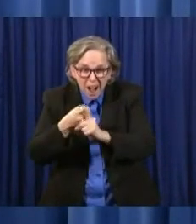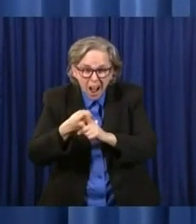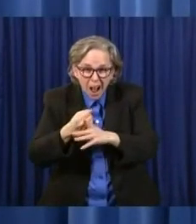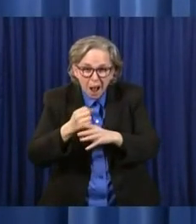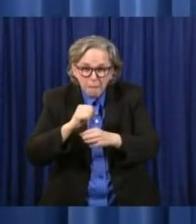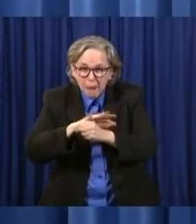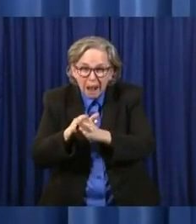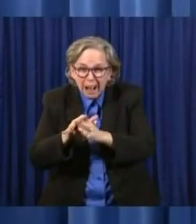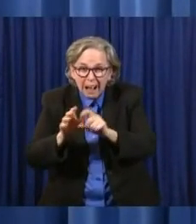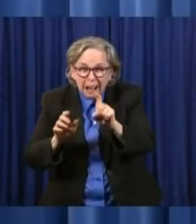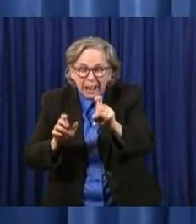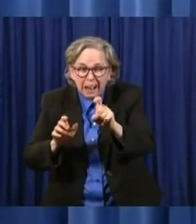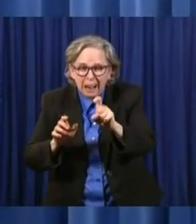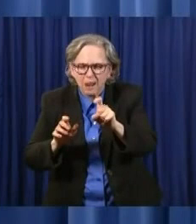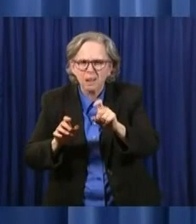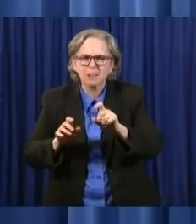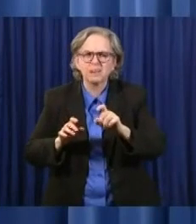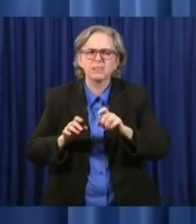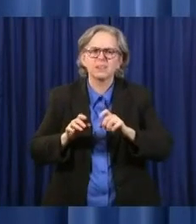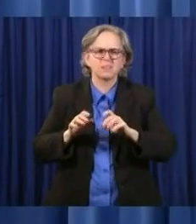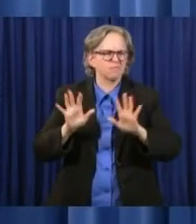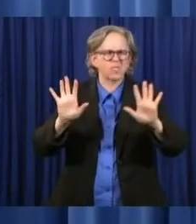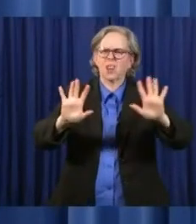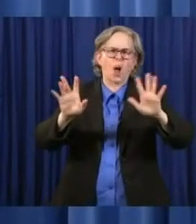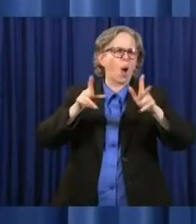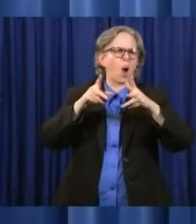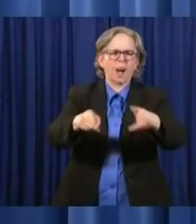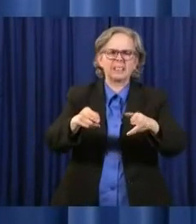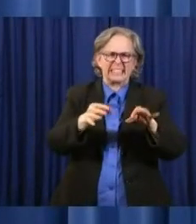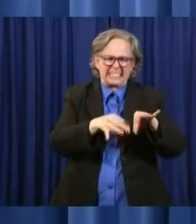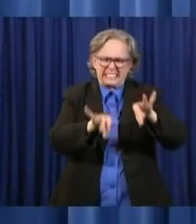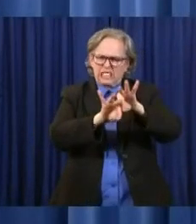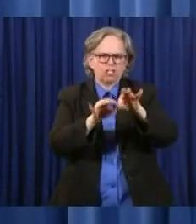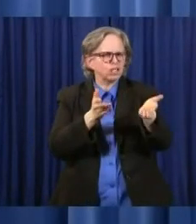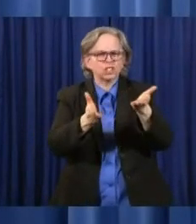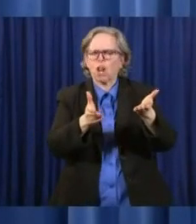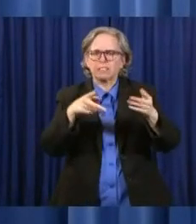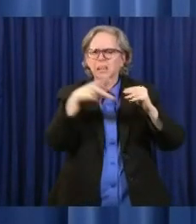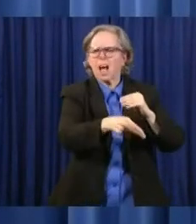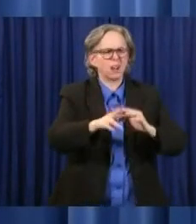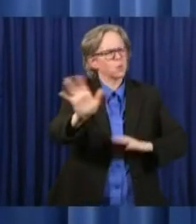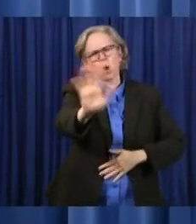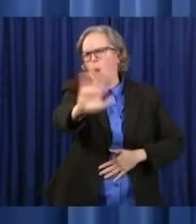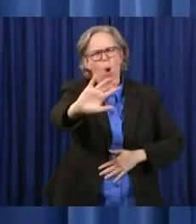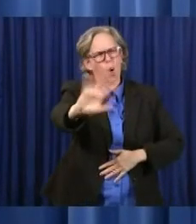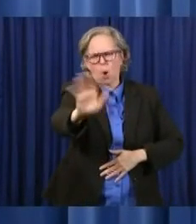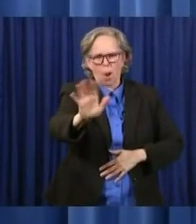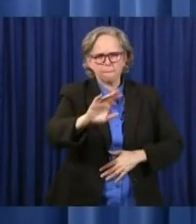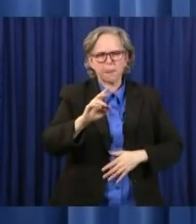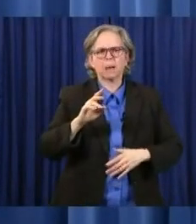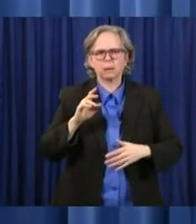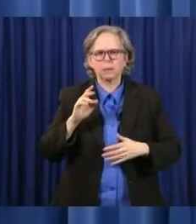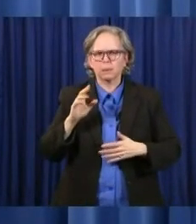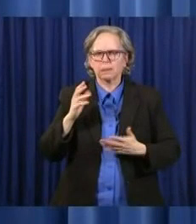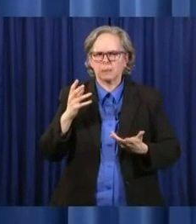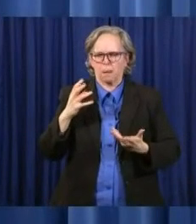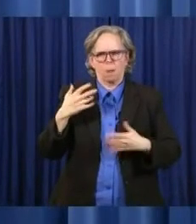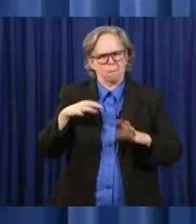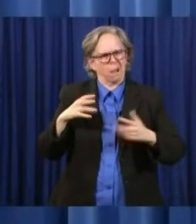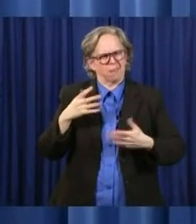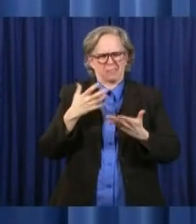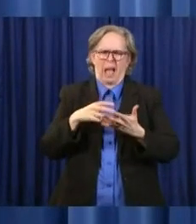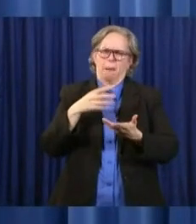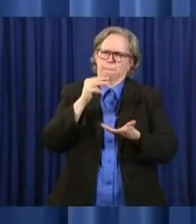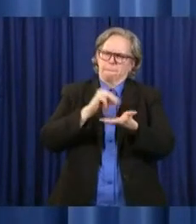are drawing Medicaid. So it's a big budget, and, you know, we're confident that we can find that, and we'll find